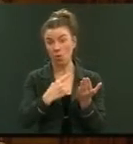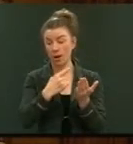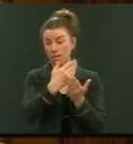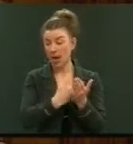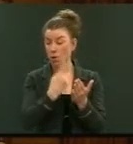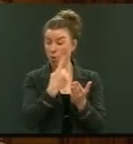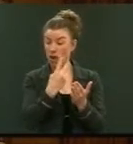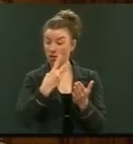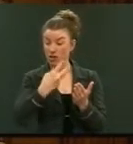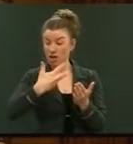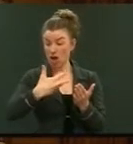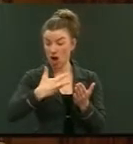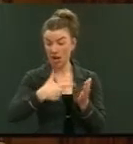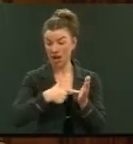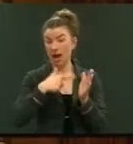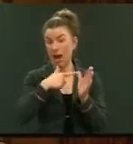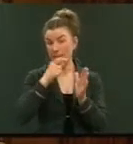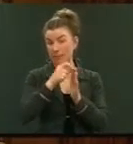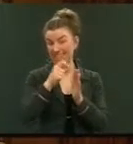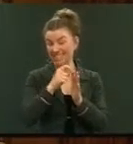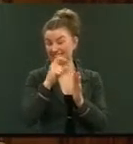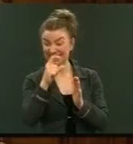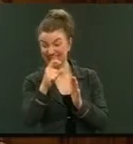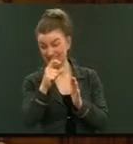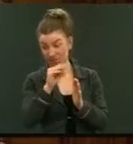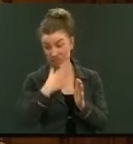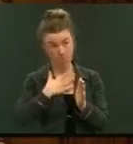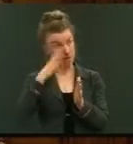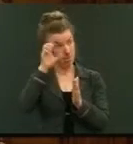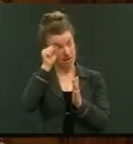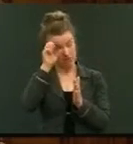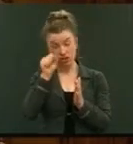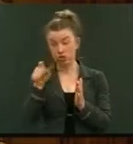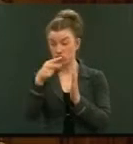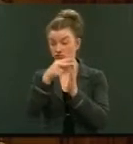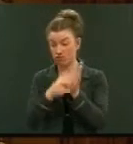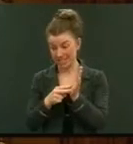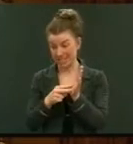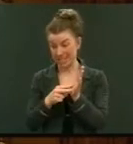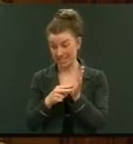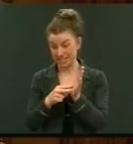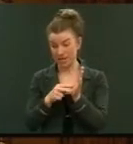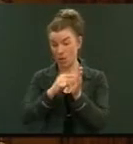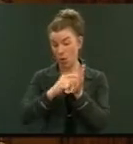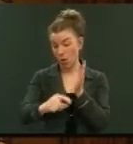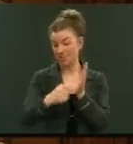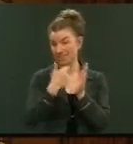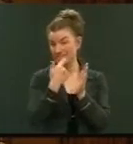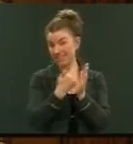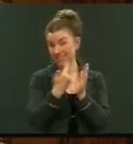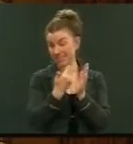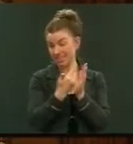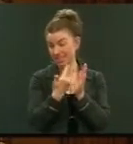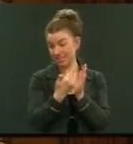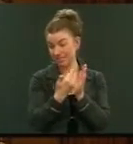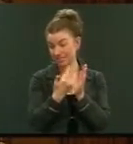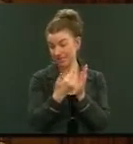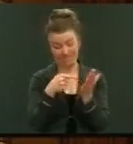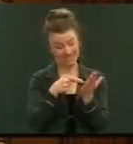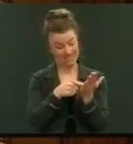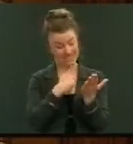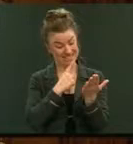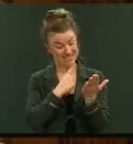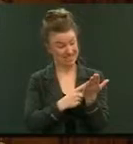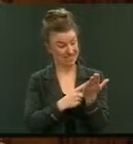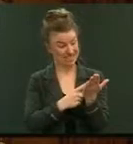and it's an appendix C from memory and to read clauses 17. There he